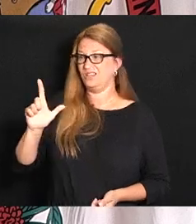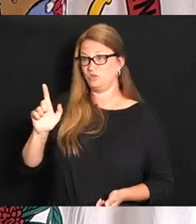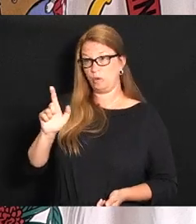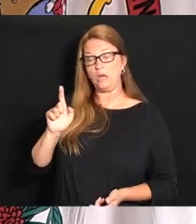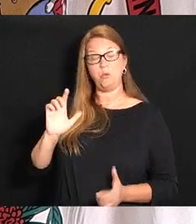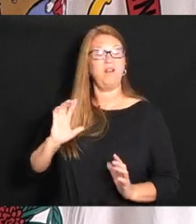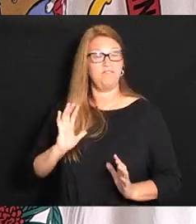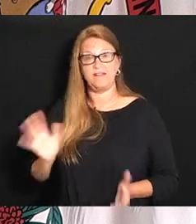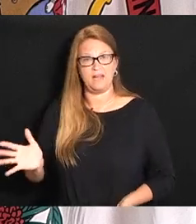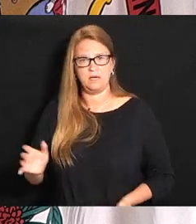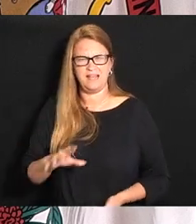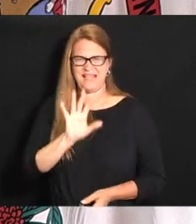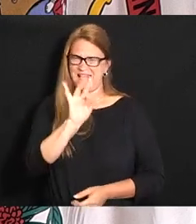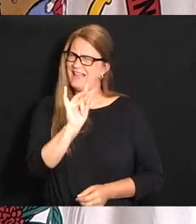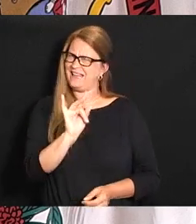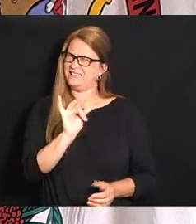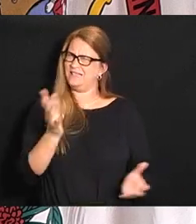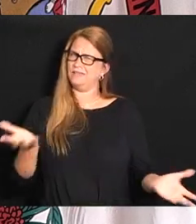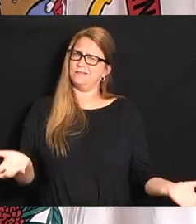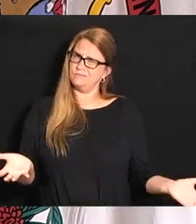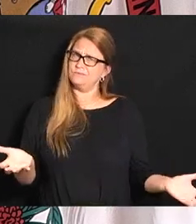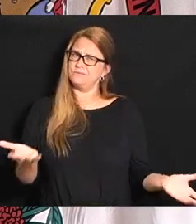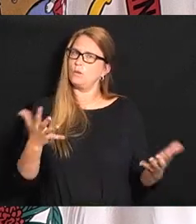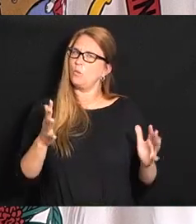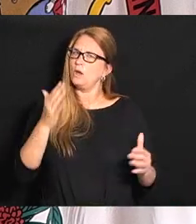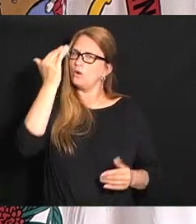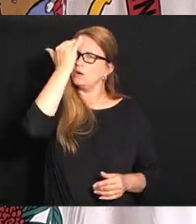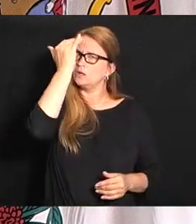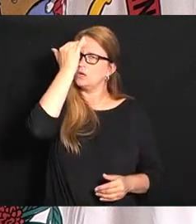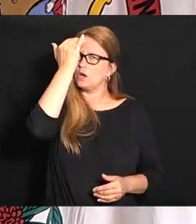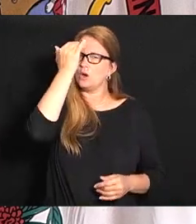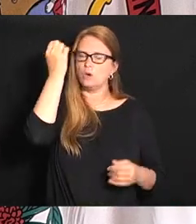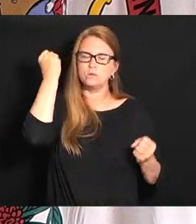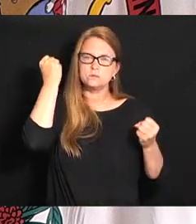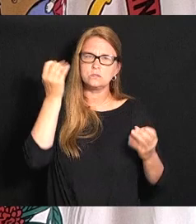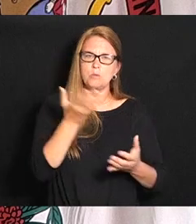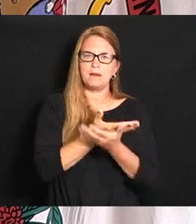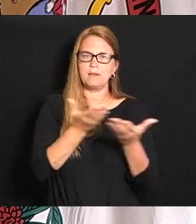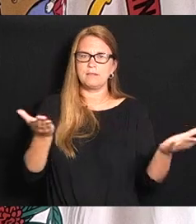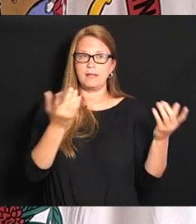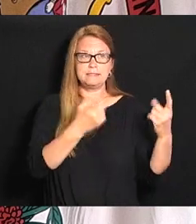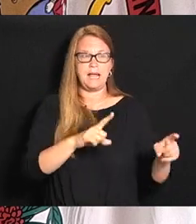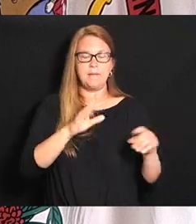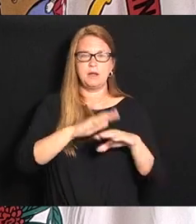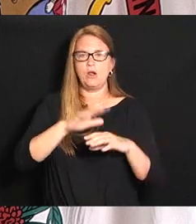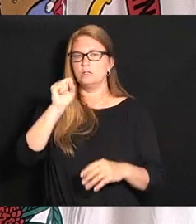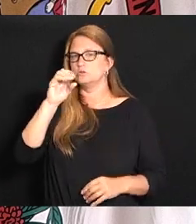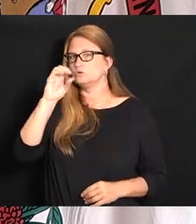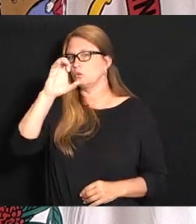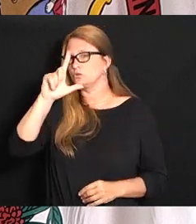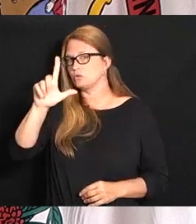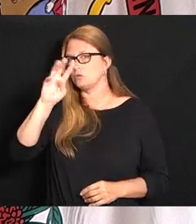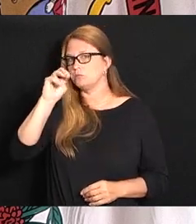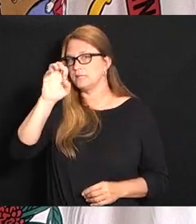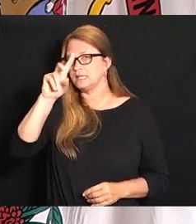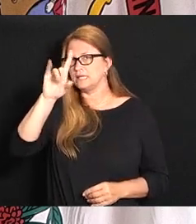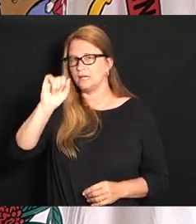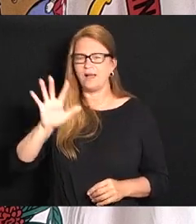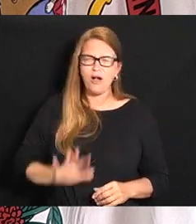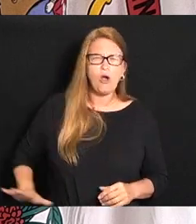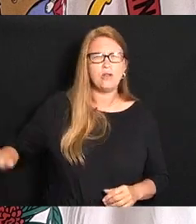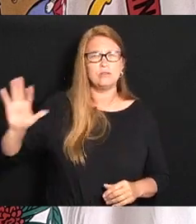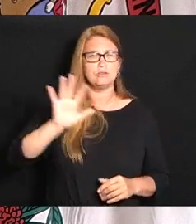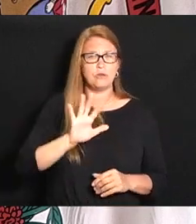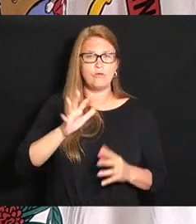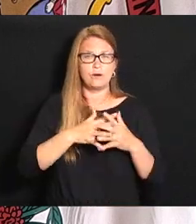really and truly we know we know all of the stuff that's going on on social media all across the land we